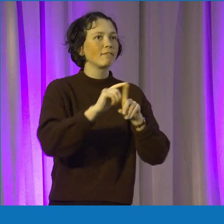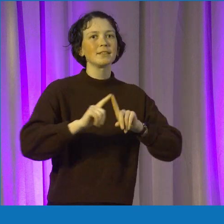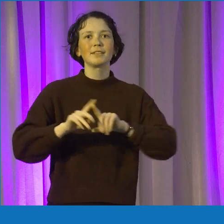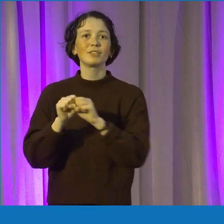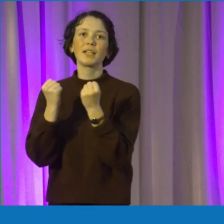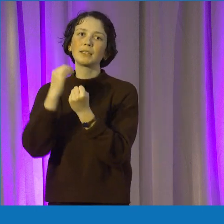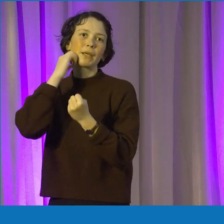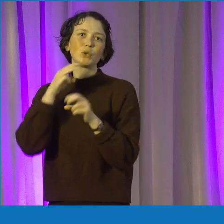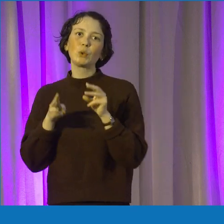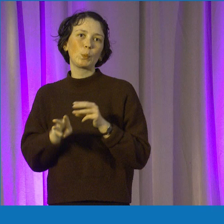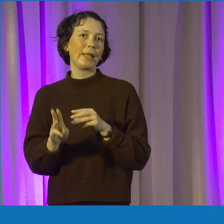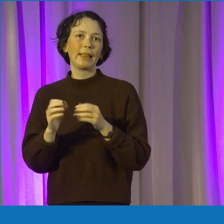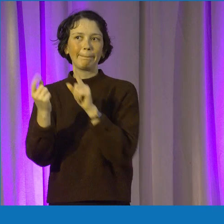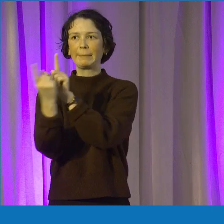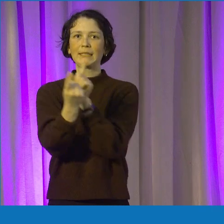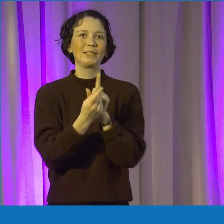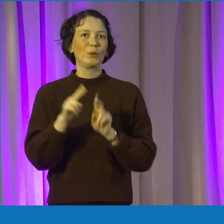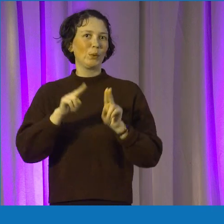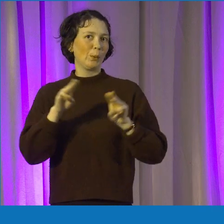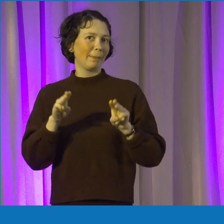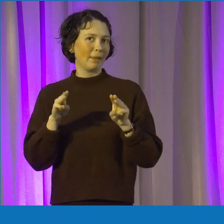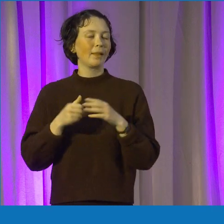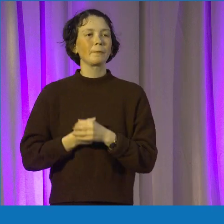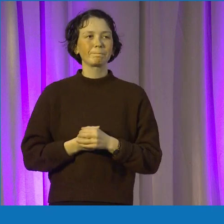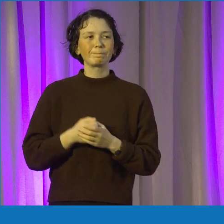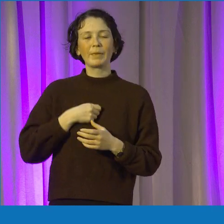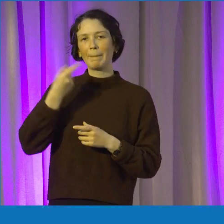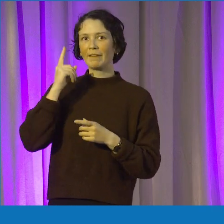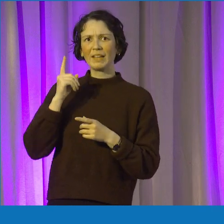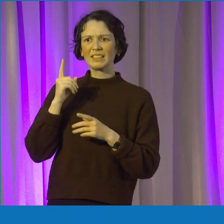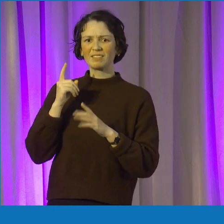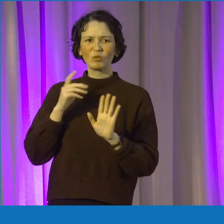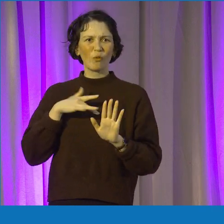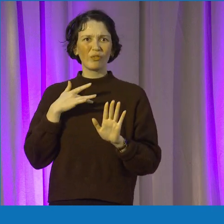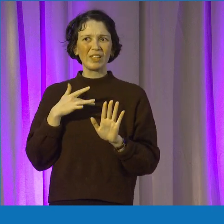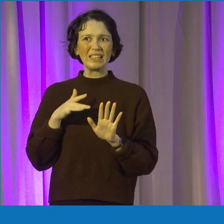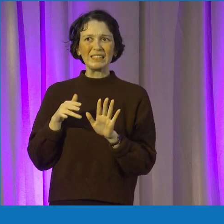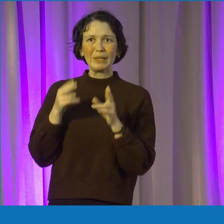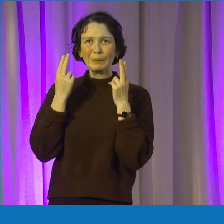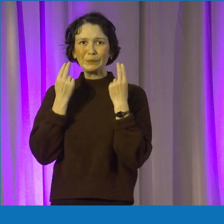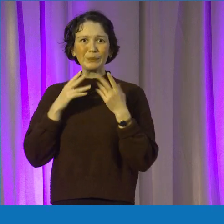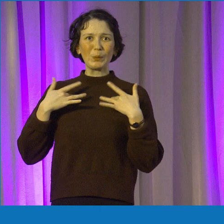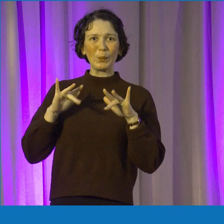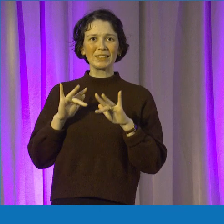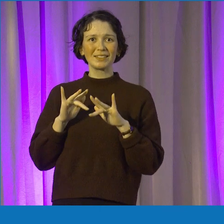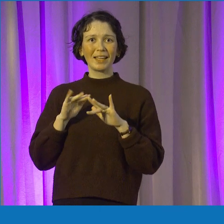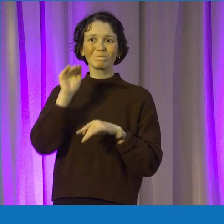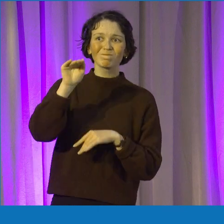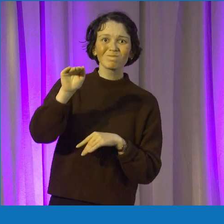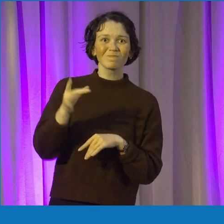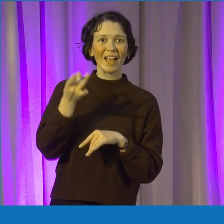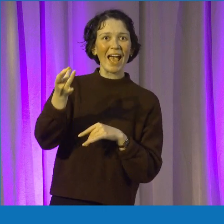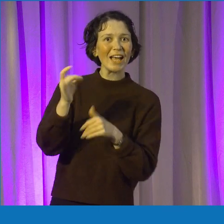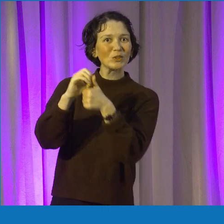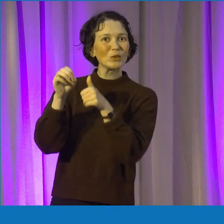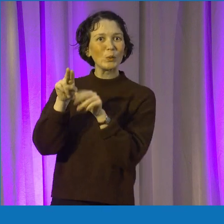people out of it. I think don't be afraid to reach out to anyone who's involved in an area that you want to get involved in, like myself or Callum or Ibra Matthew. We're